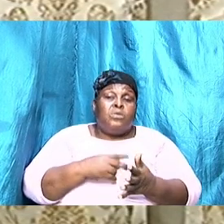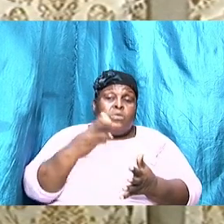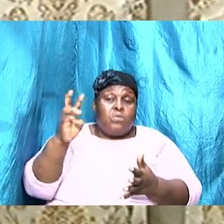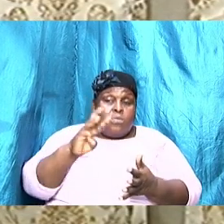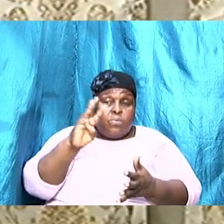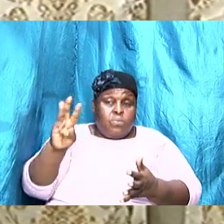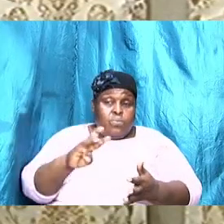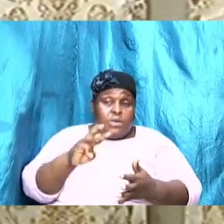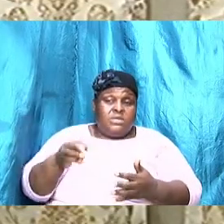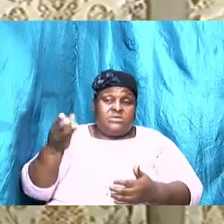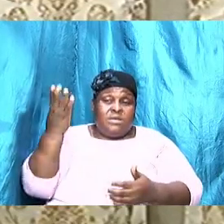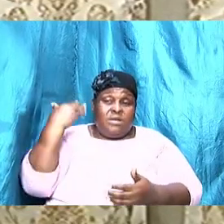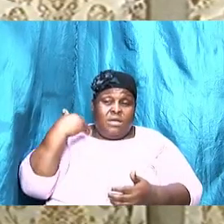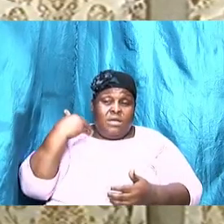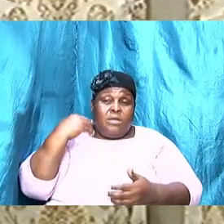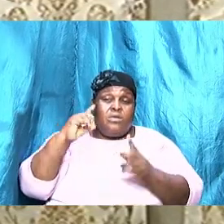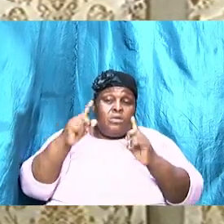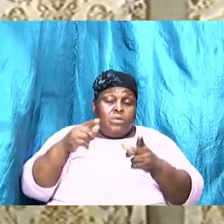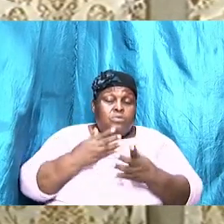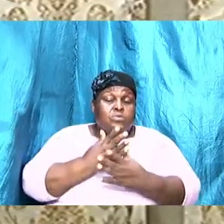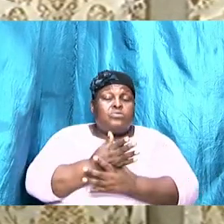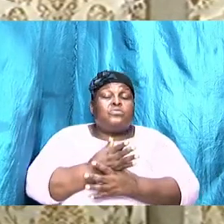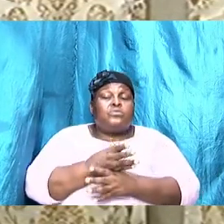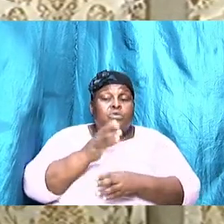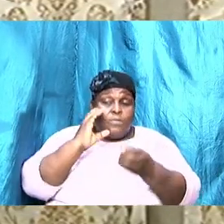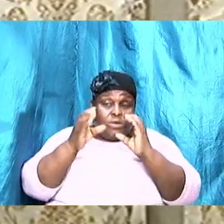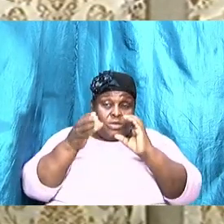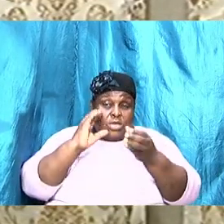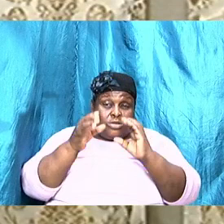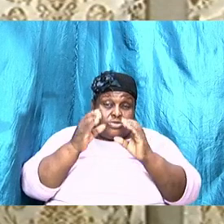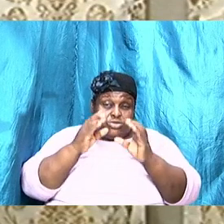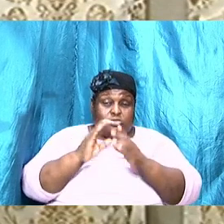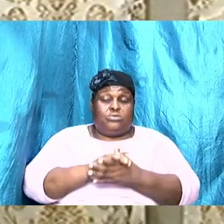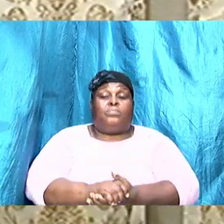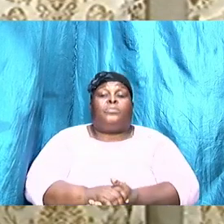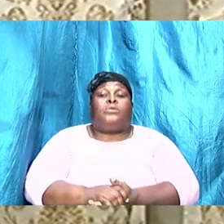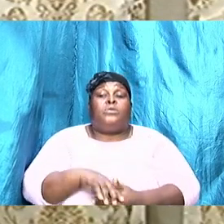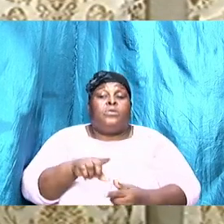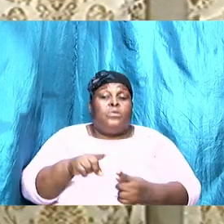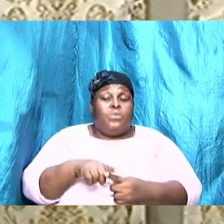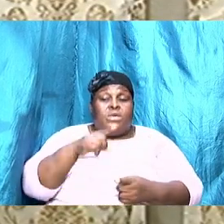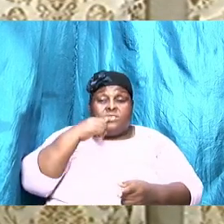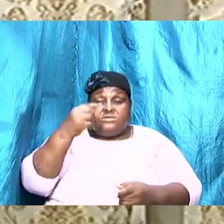Bailey went through communication very profoundly but when we spoke